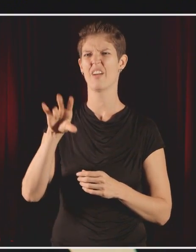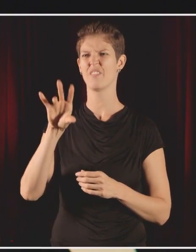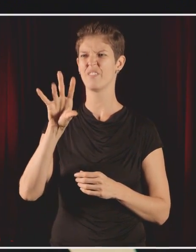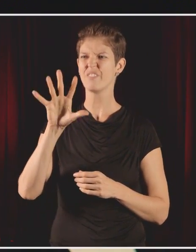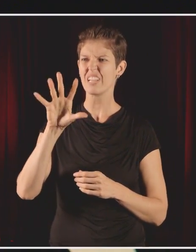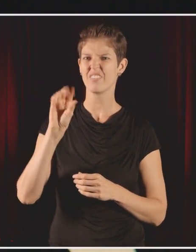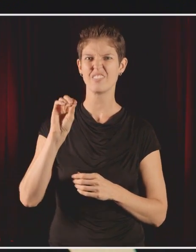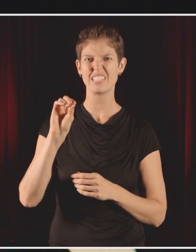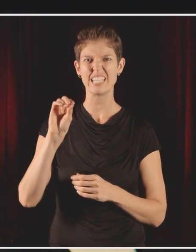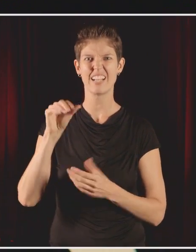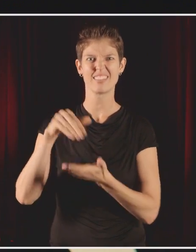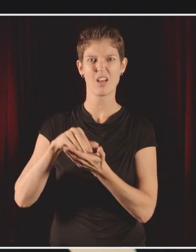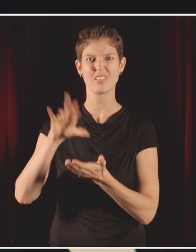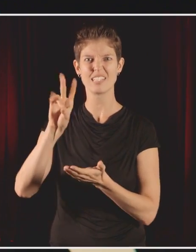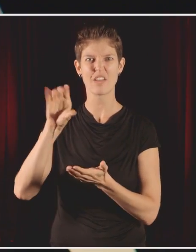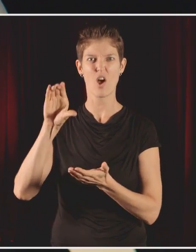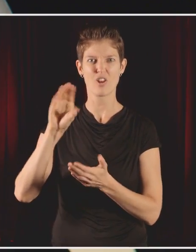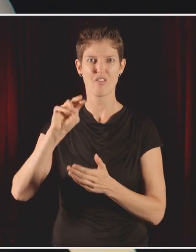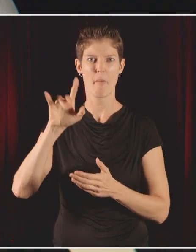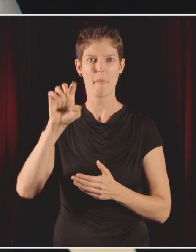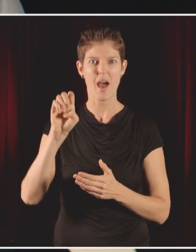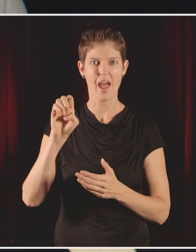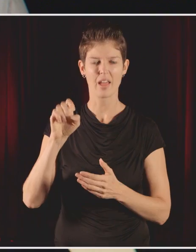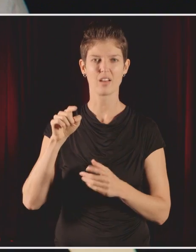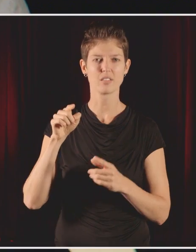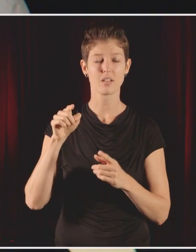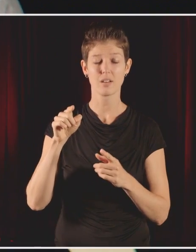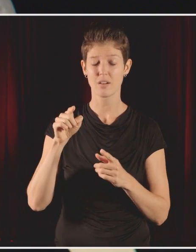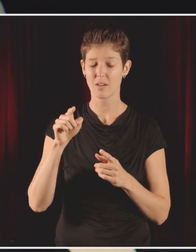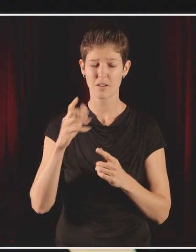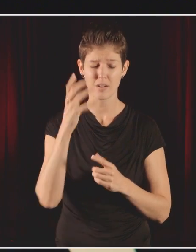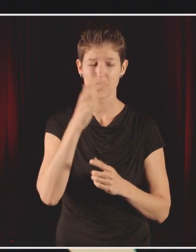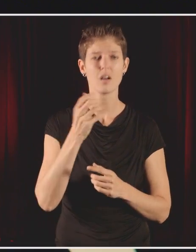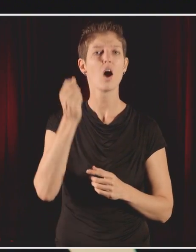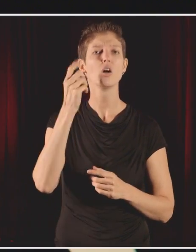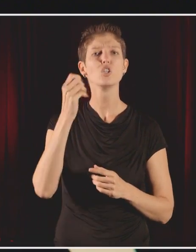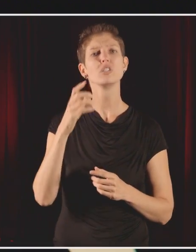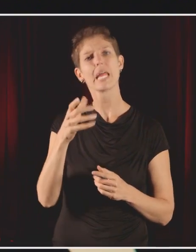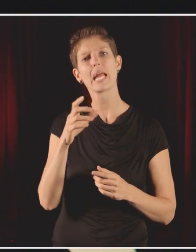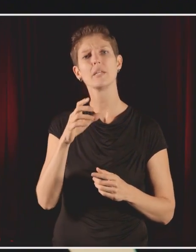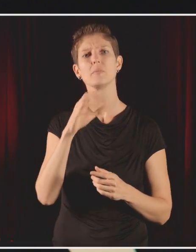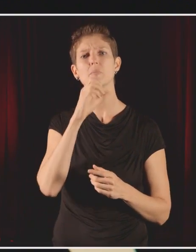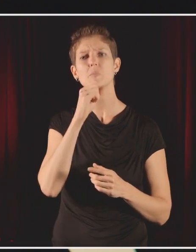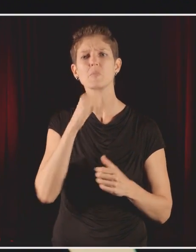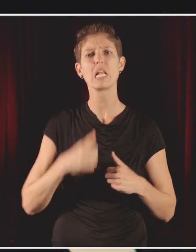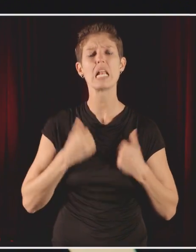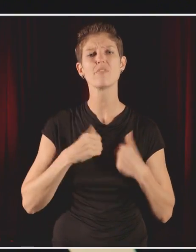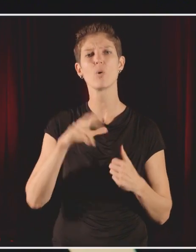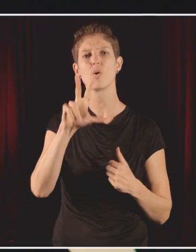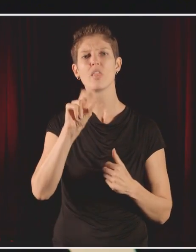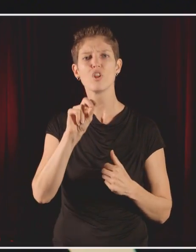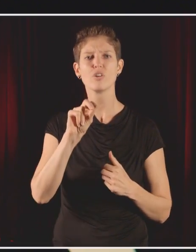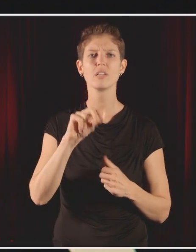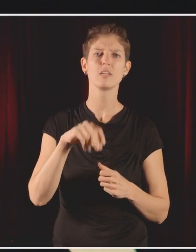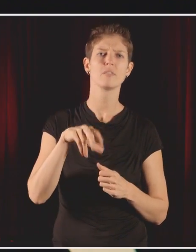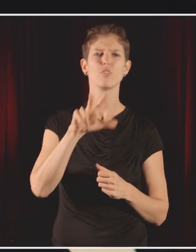These birds live a long time, 30, 34 years. In their lifetime, they are flying almost a million and a half miles or flying to the moon